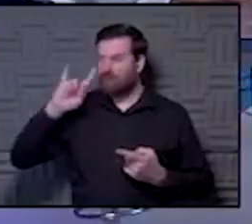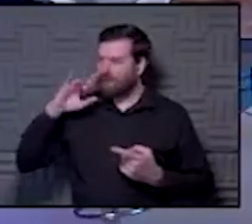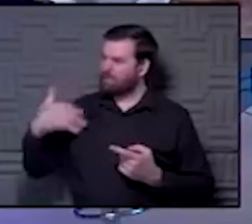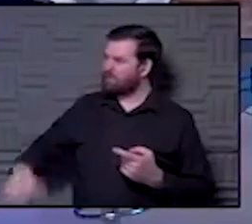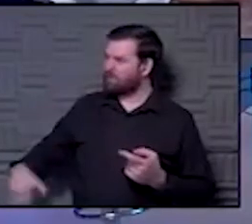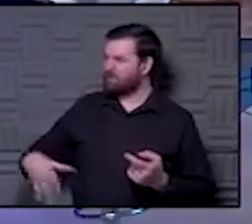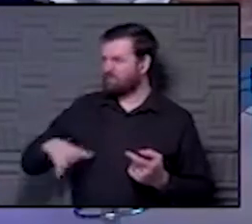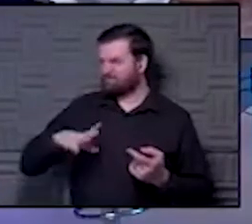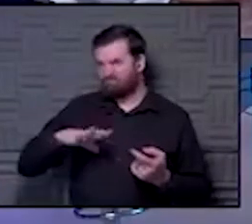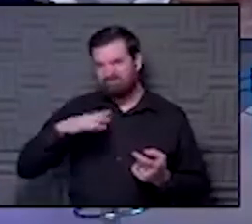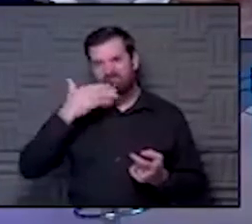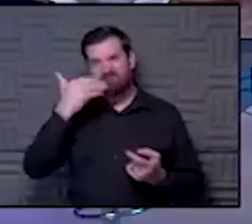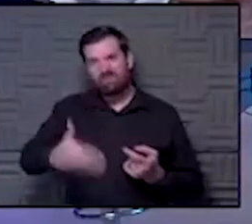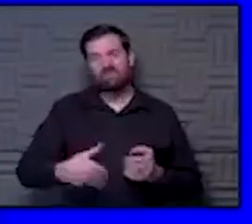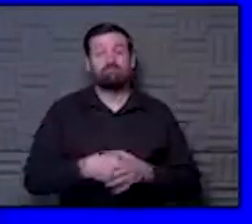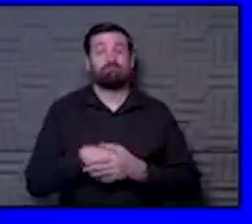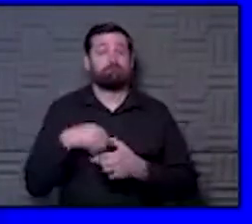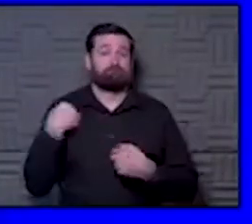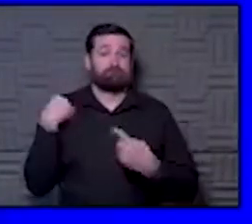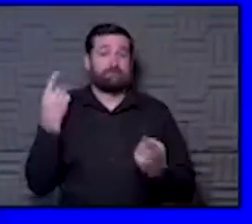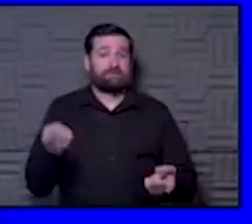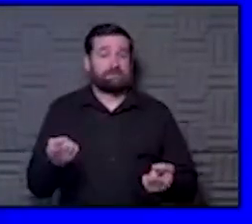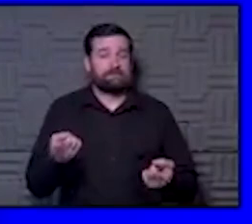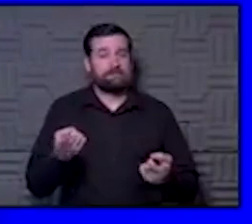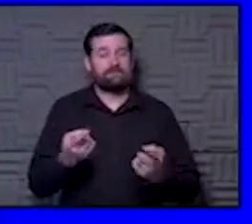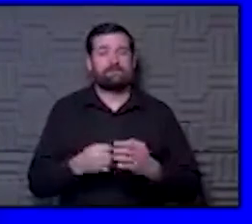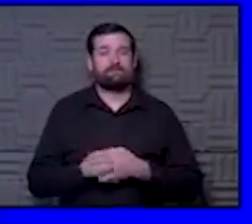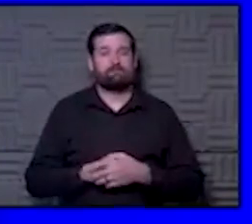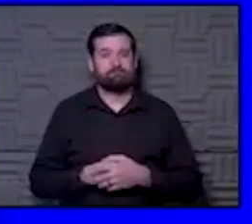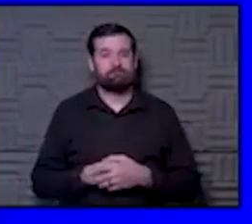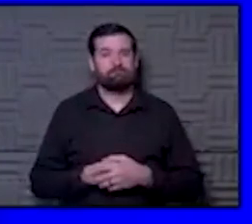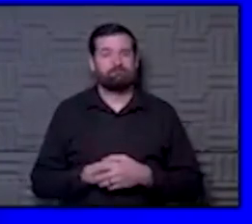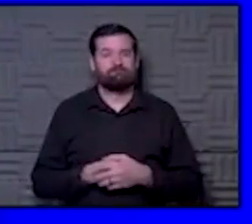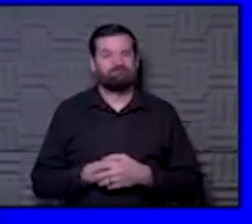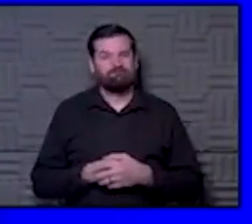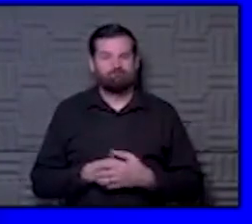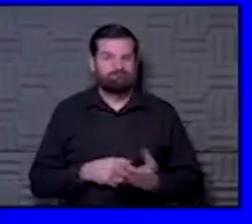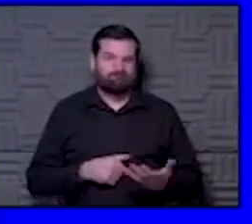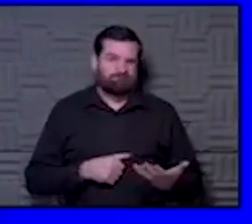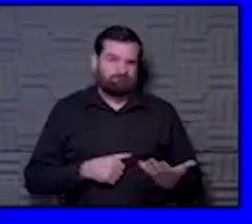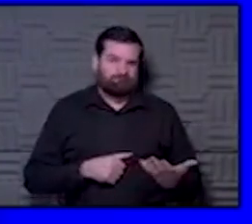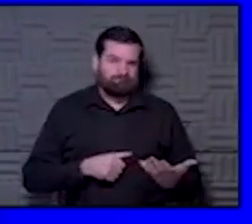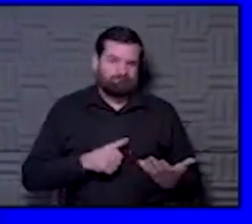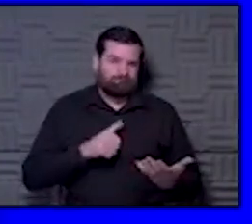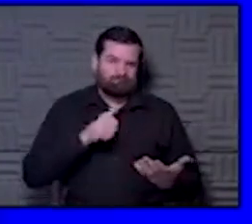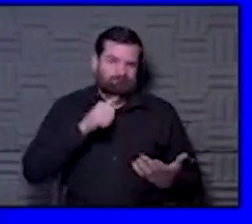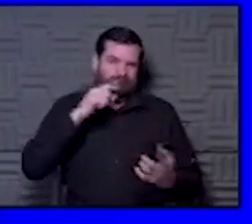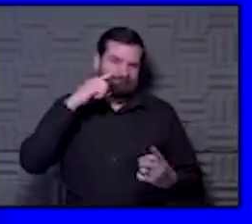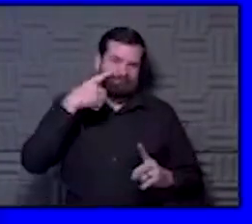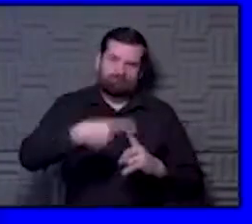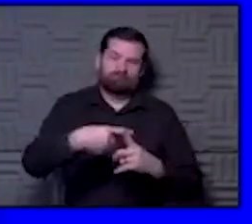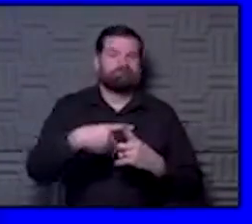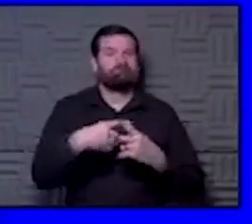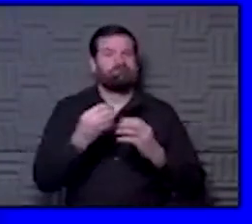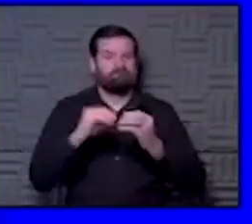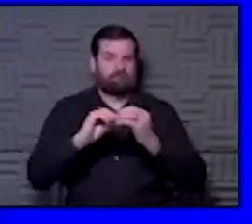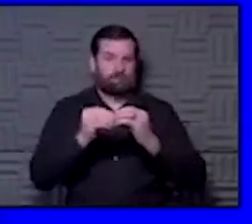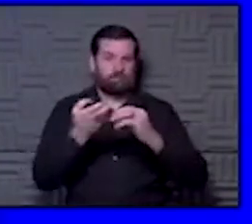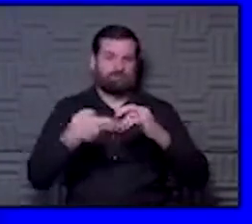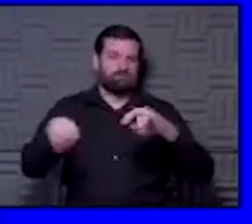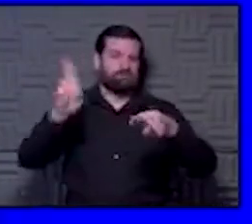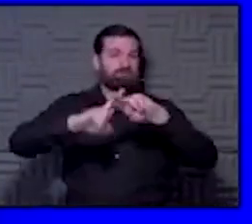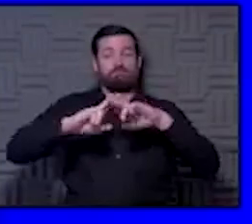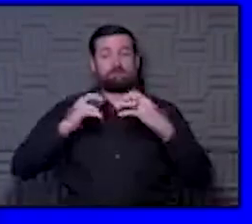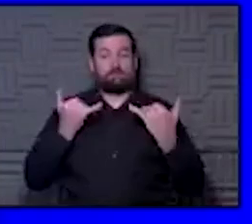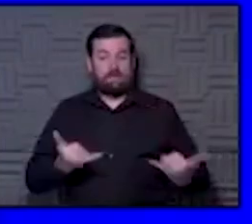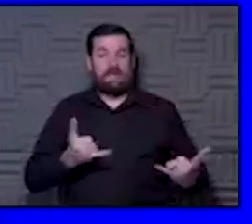pretty cool. pretty happy. Yeah. Since that time, though, I would say we are less happy, less optimistic. The numbers have gone up. We have 70